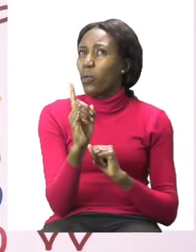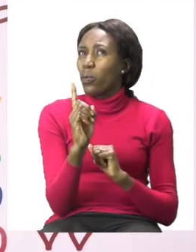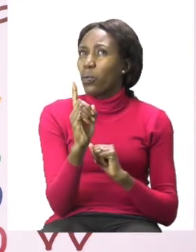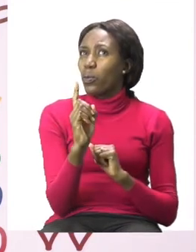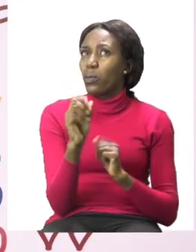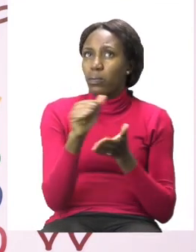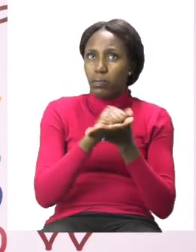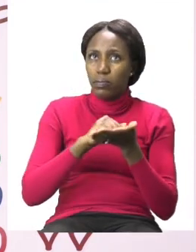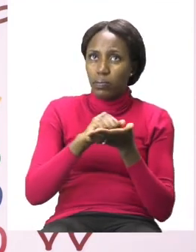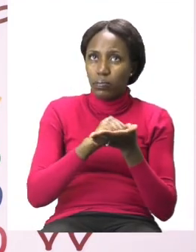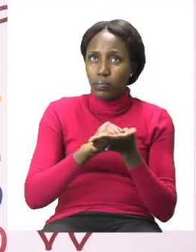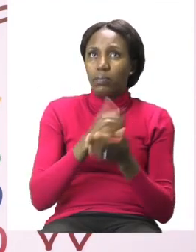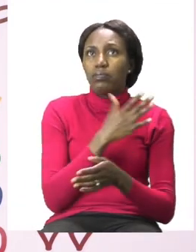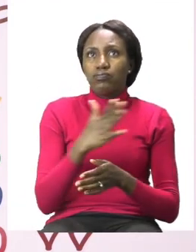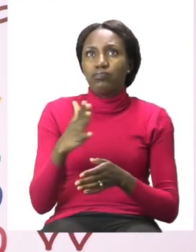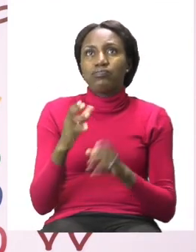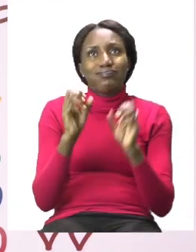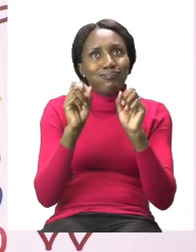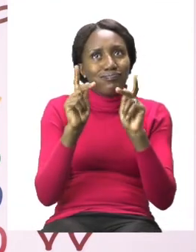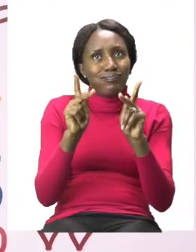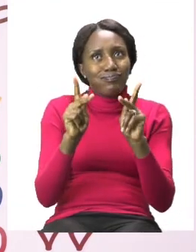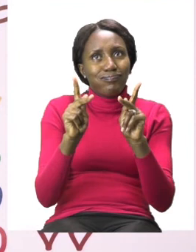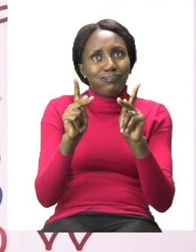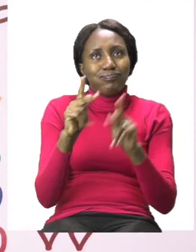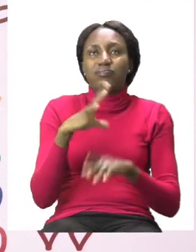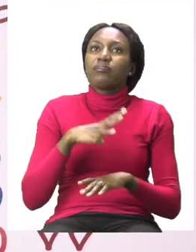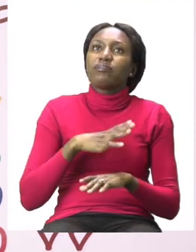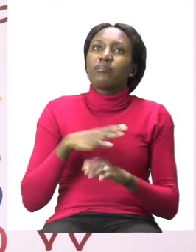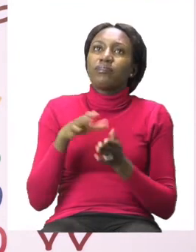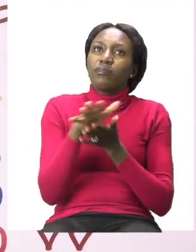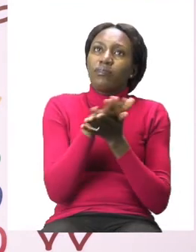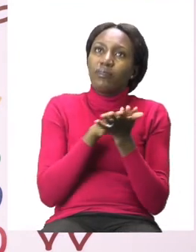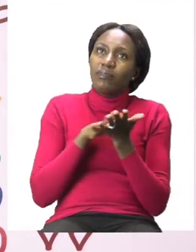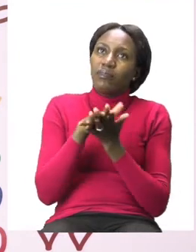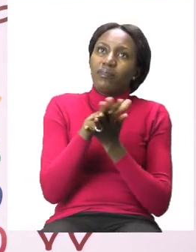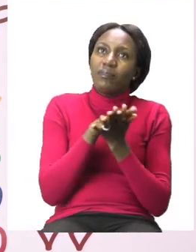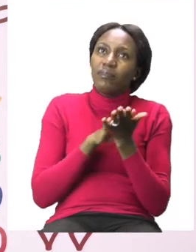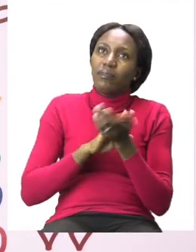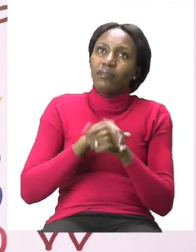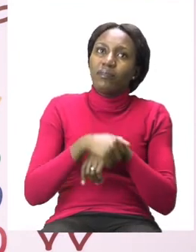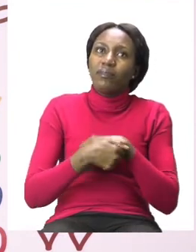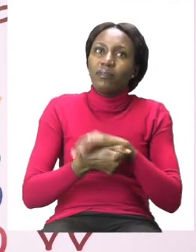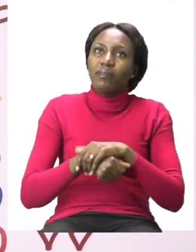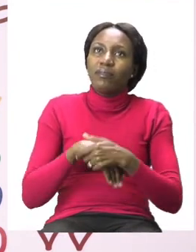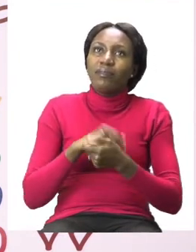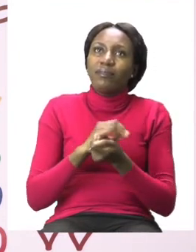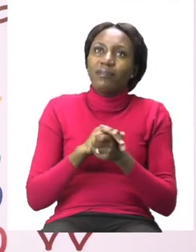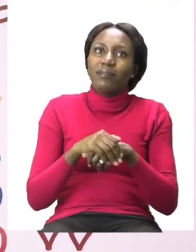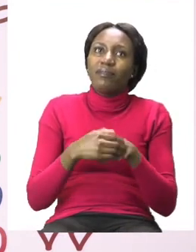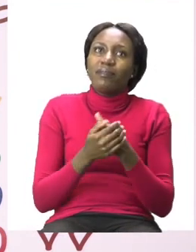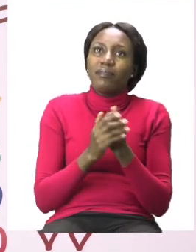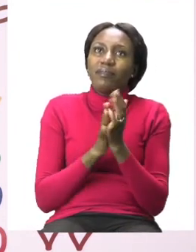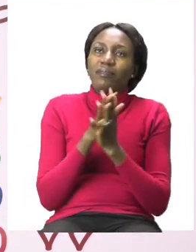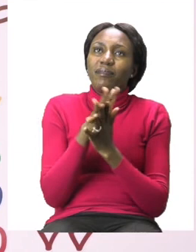water. We will start by rubbing inside, around our hands, in